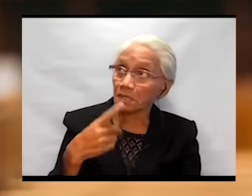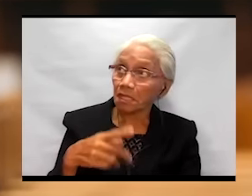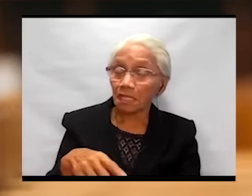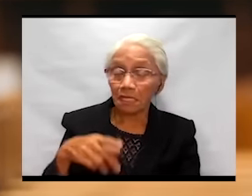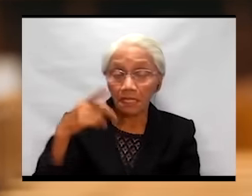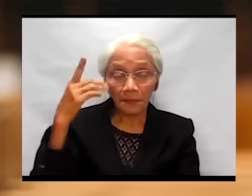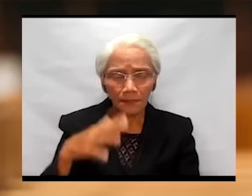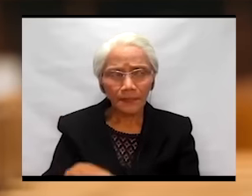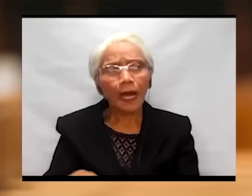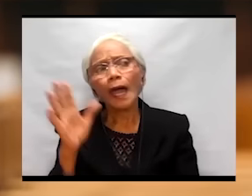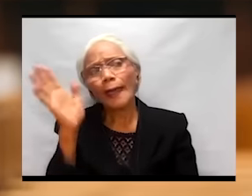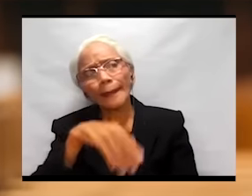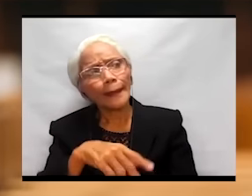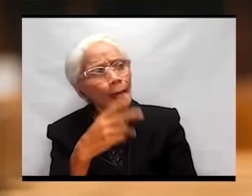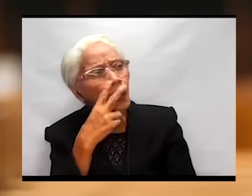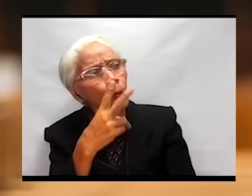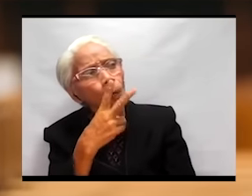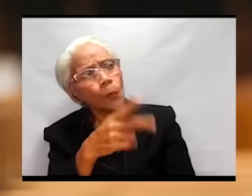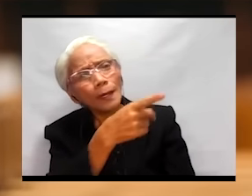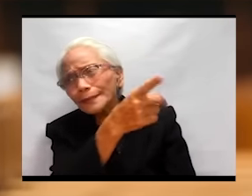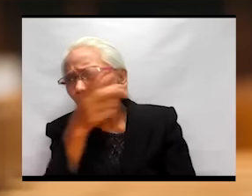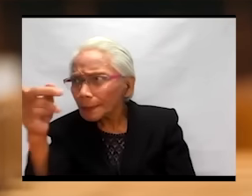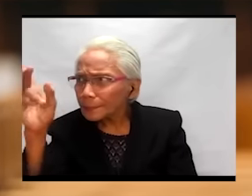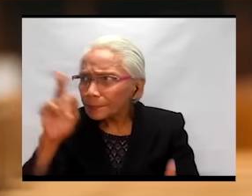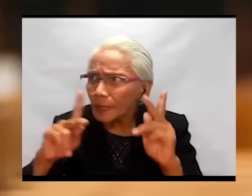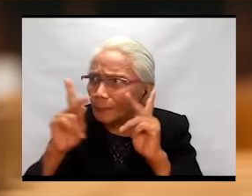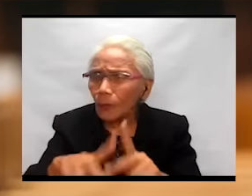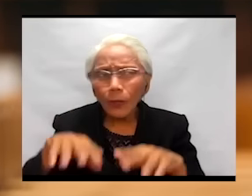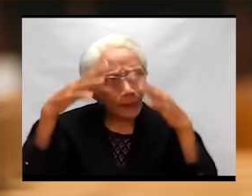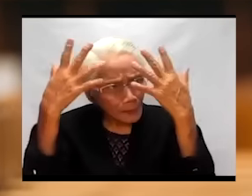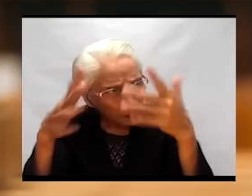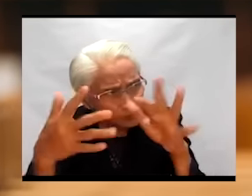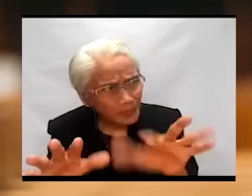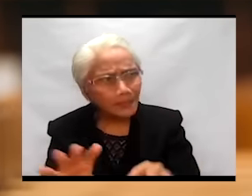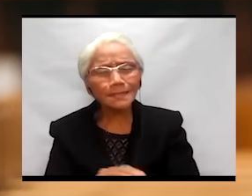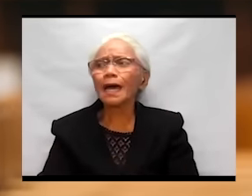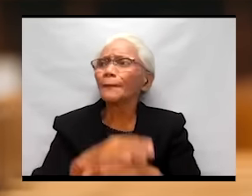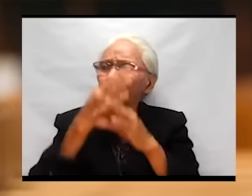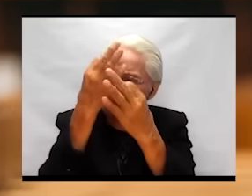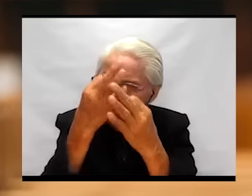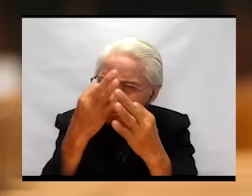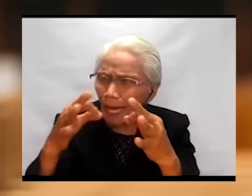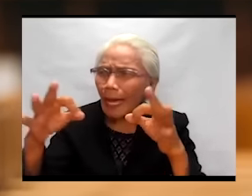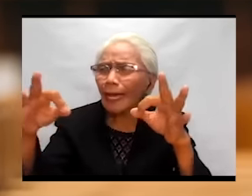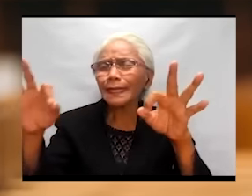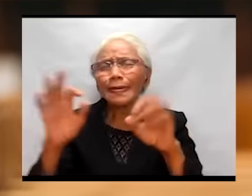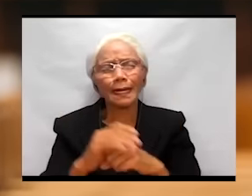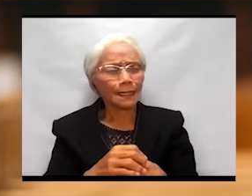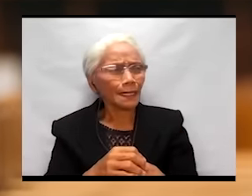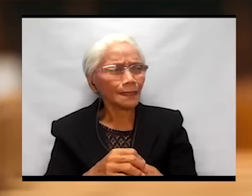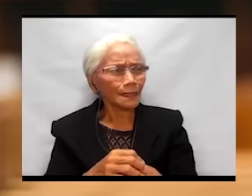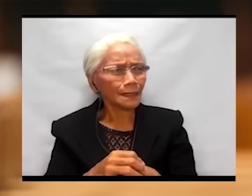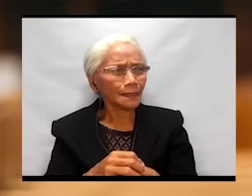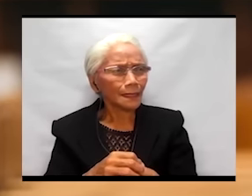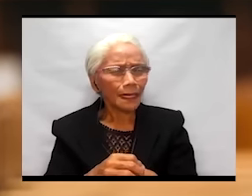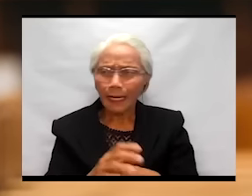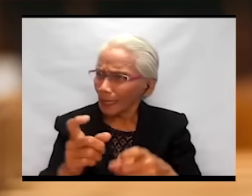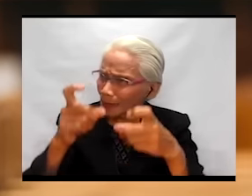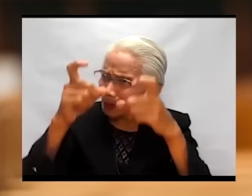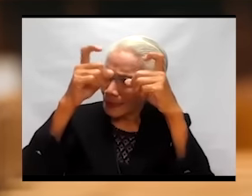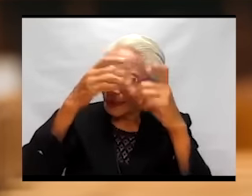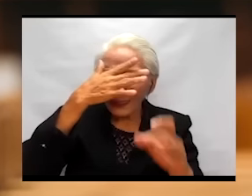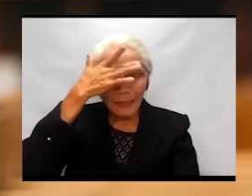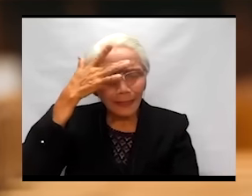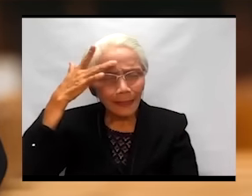Pinalaya na nga natin. Madaling makalimot. The memory of